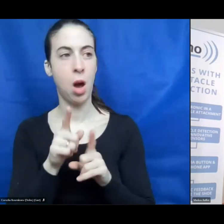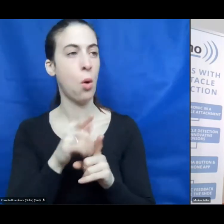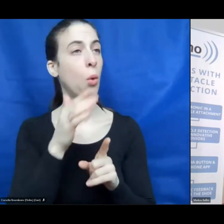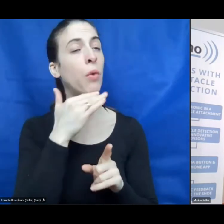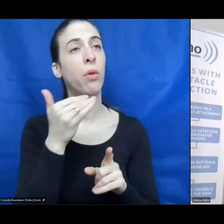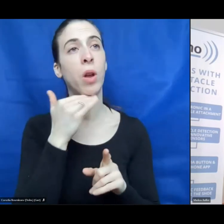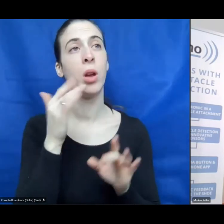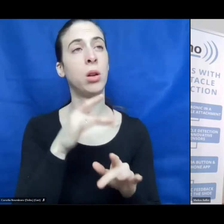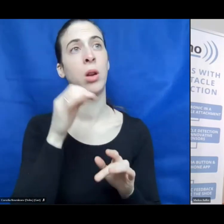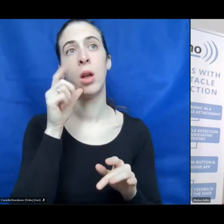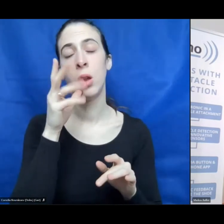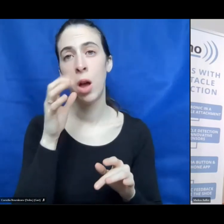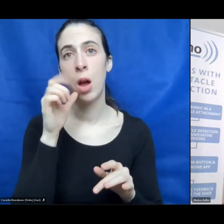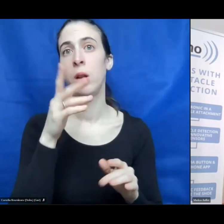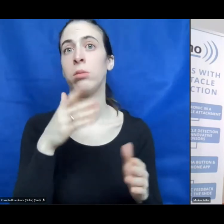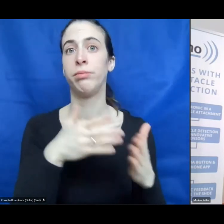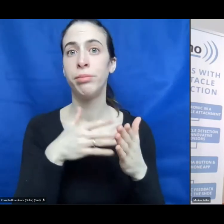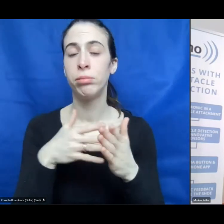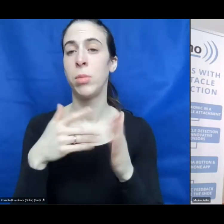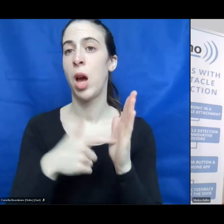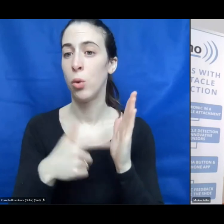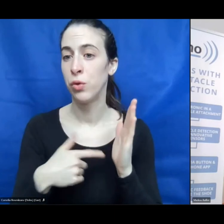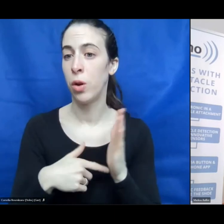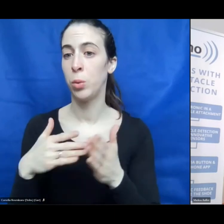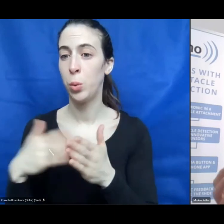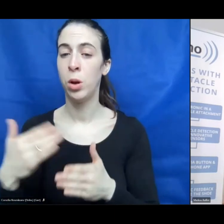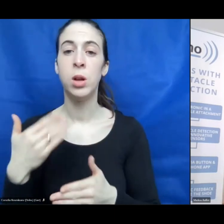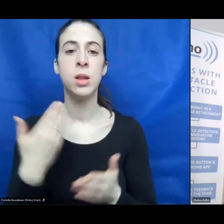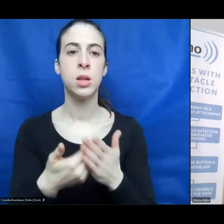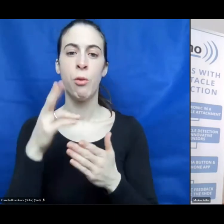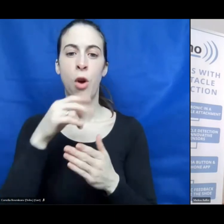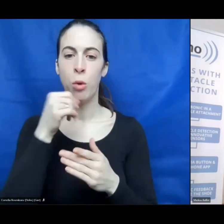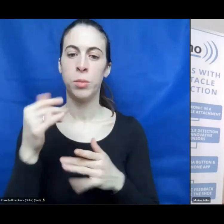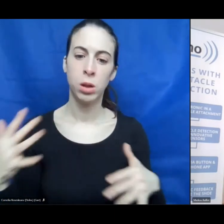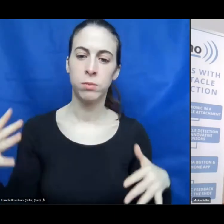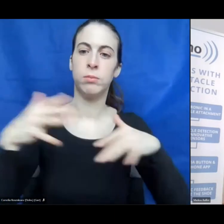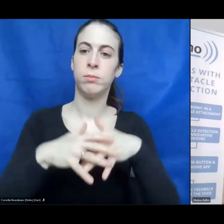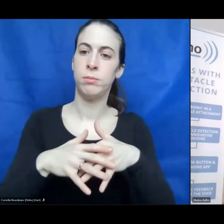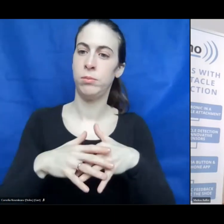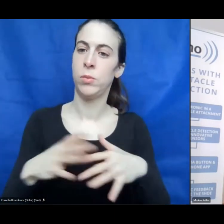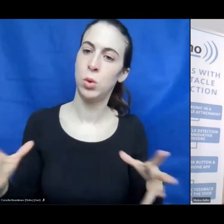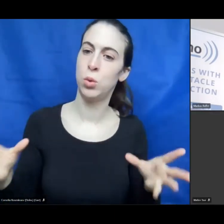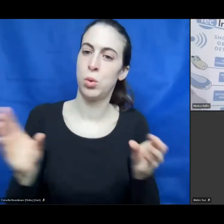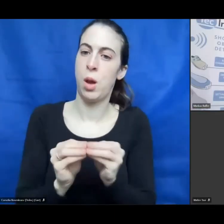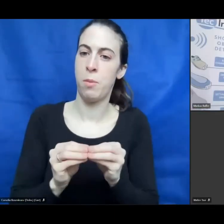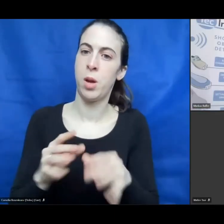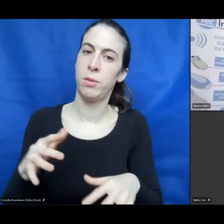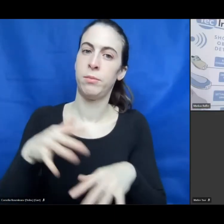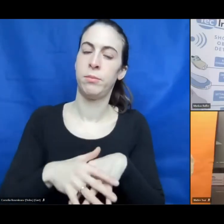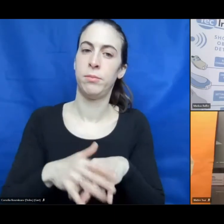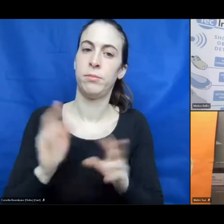daily life. And so, why not bringing these both topics together and